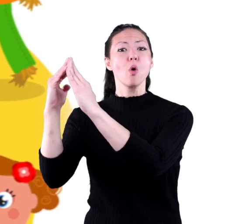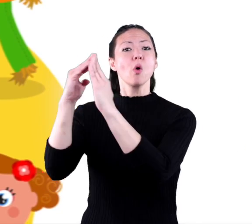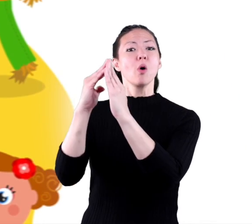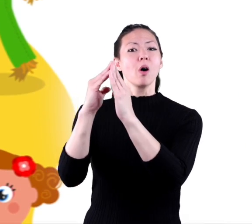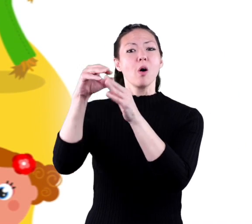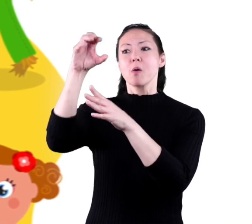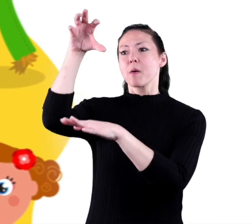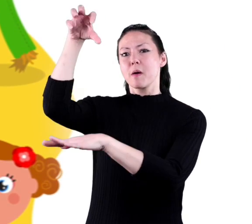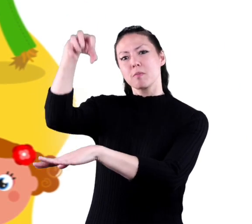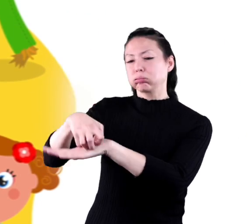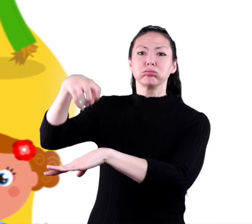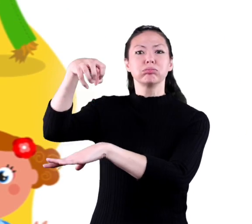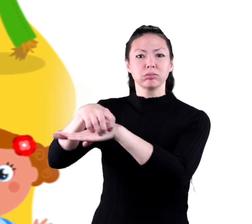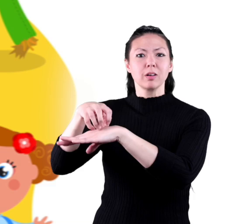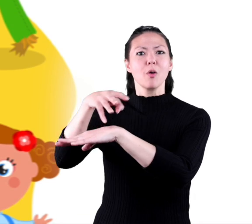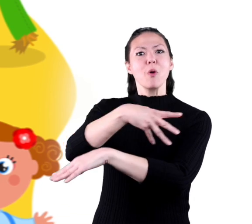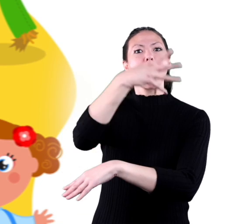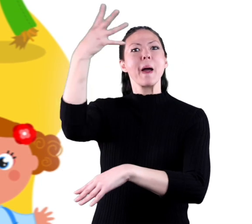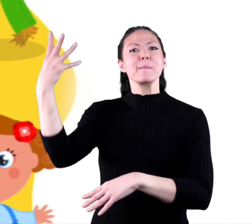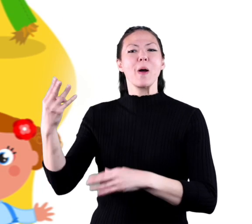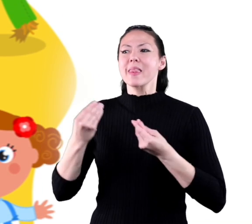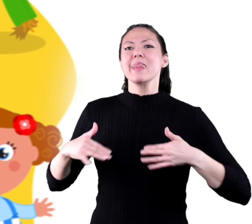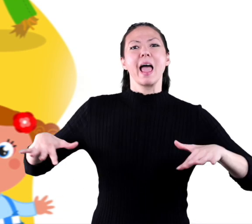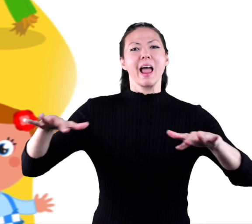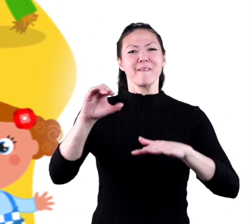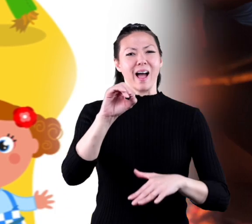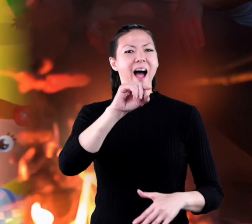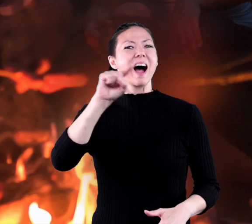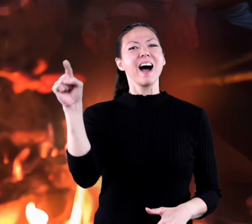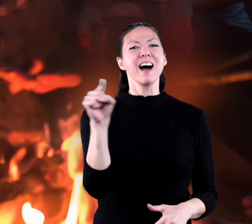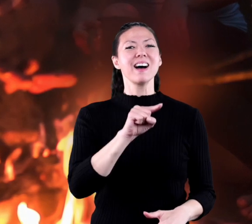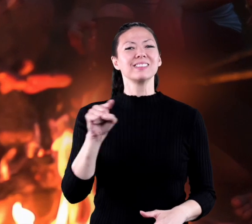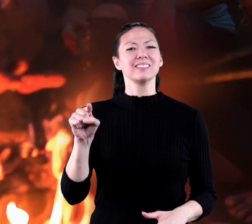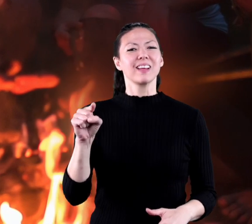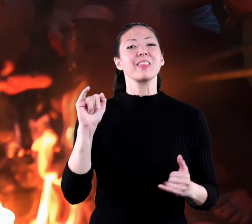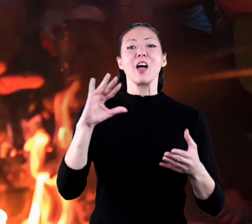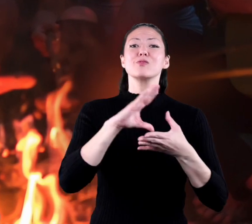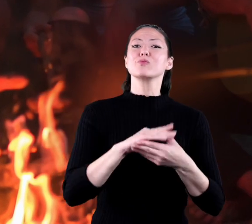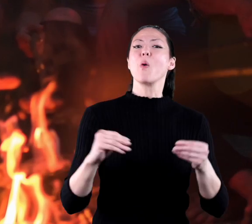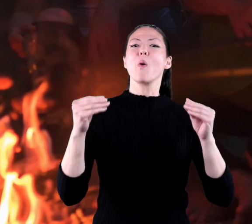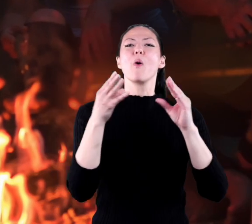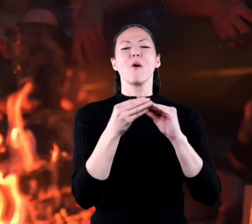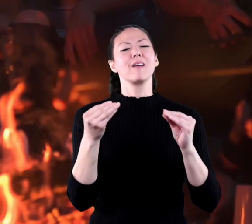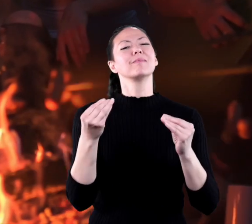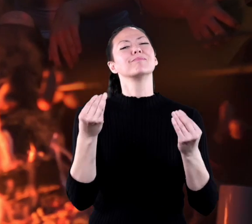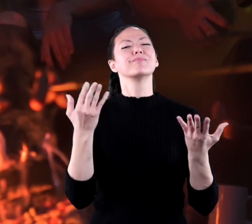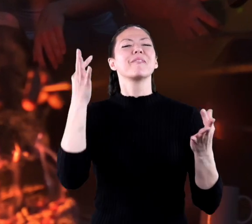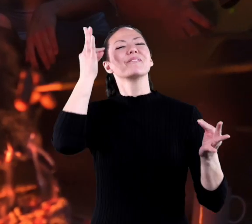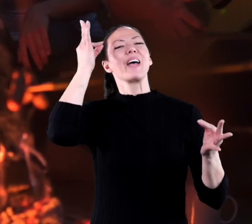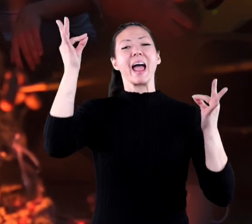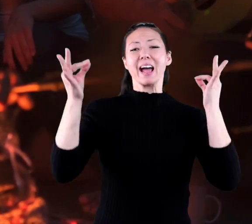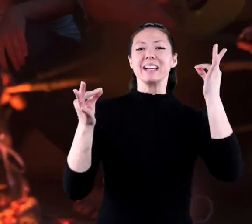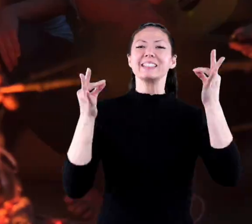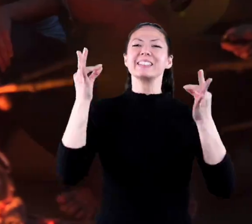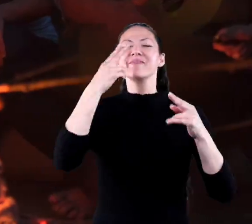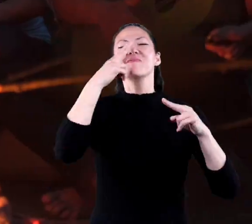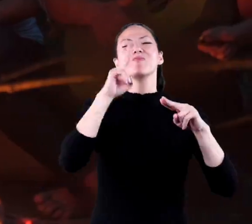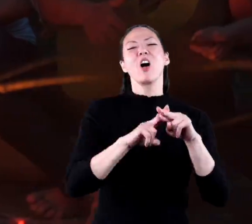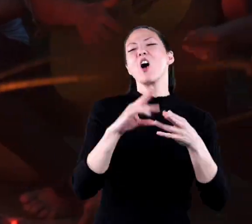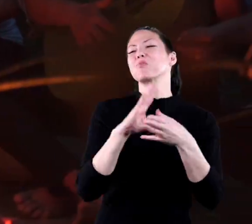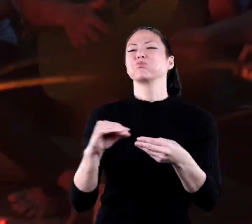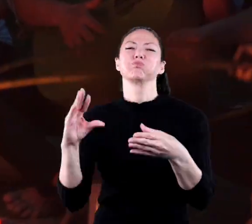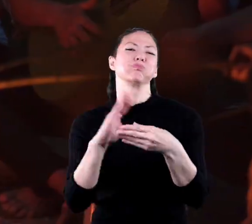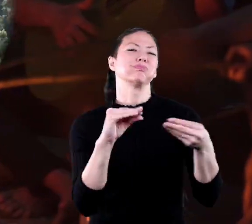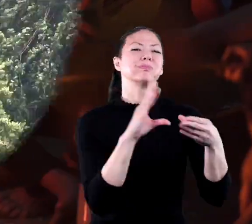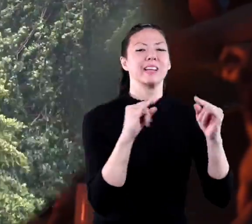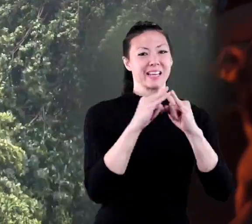and dropped over the rainbow in the land of Oz. These stories may be tall tales in fantasy and fun to tell around the